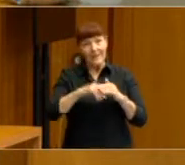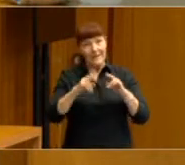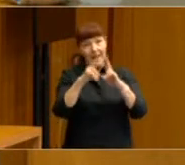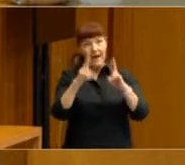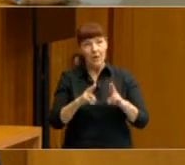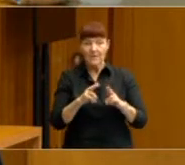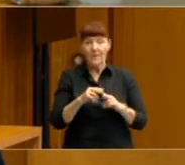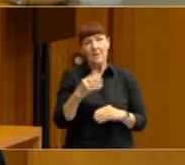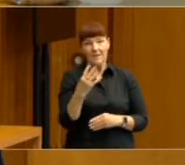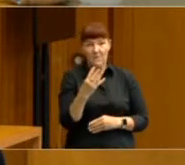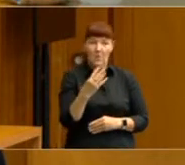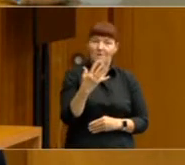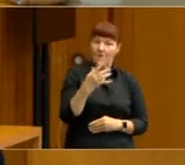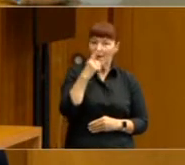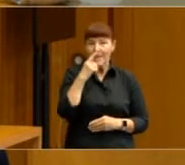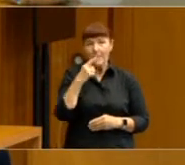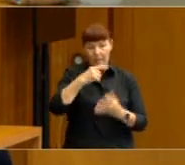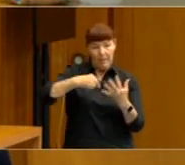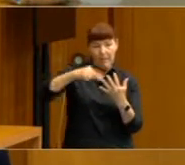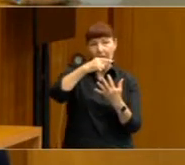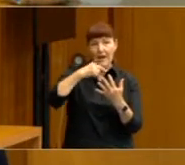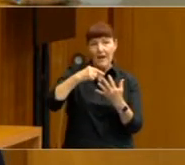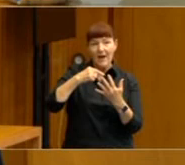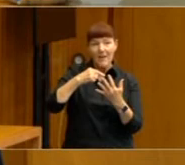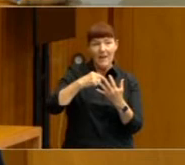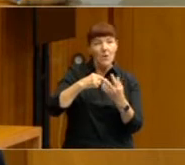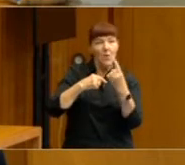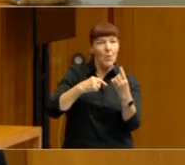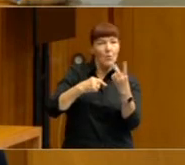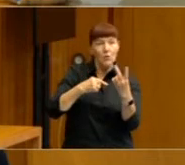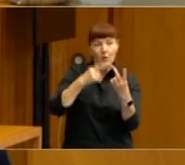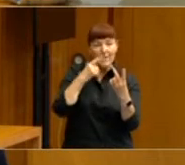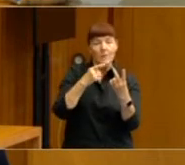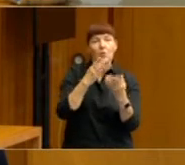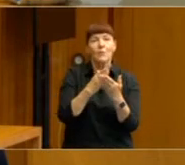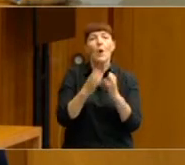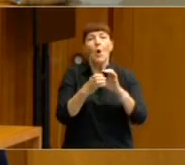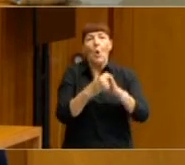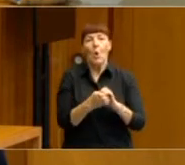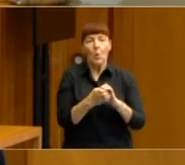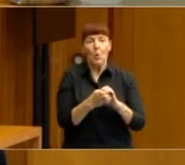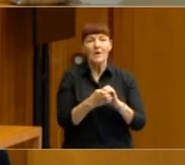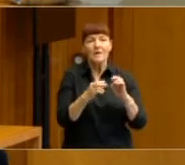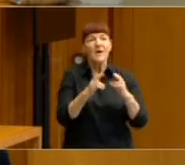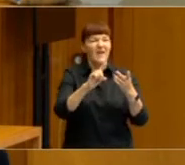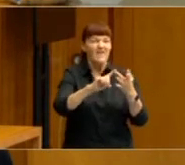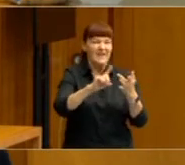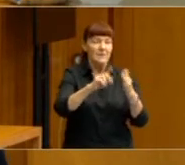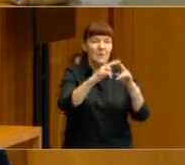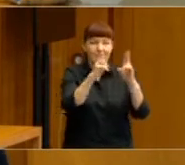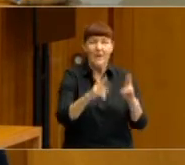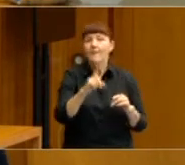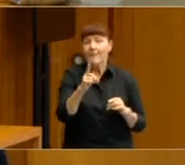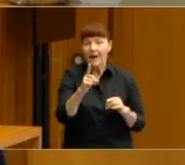have a household of four or five people and perhaps legally only one or two people technically own an investment property. But the